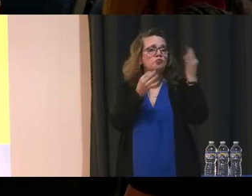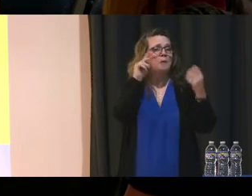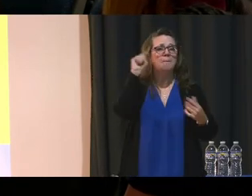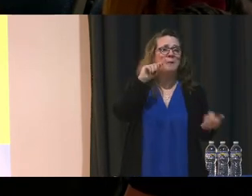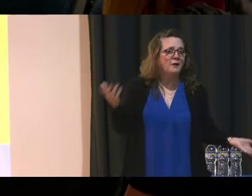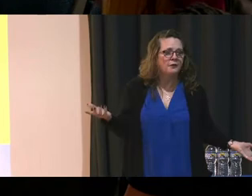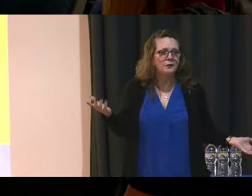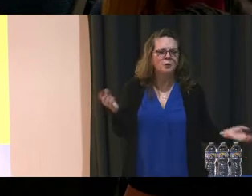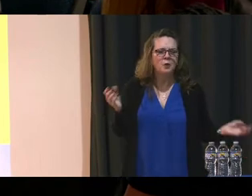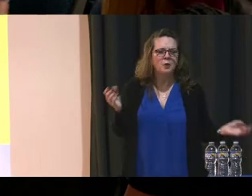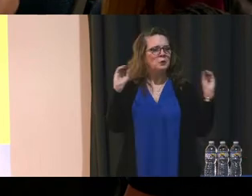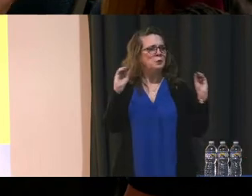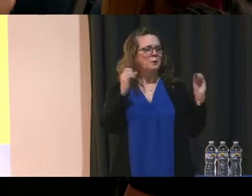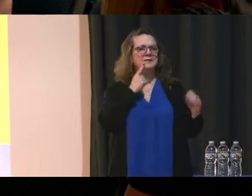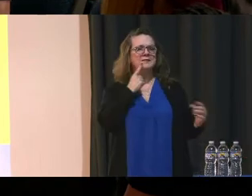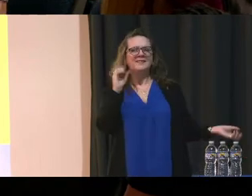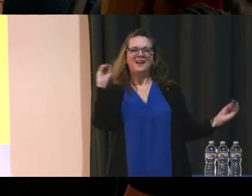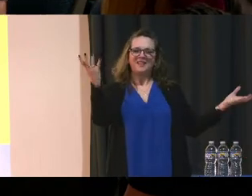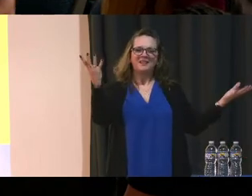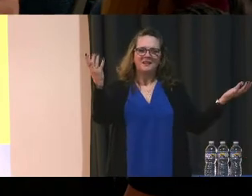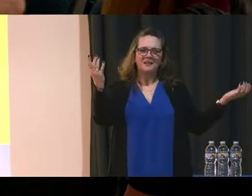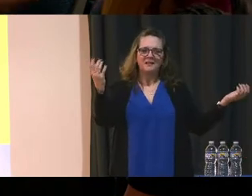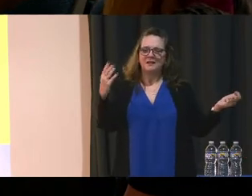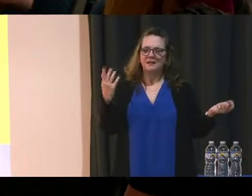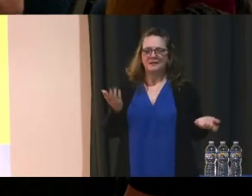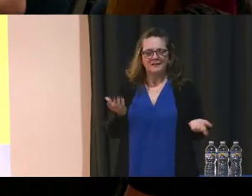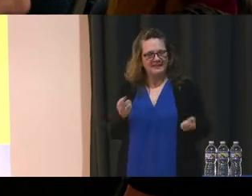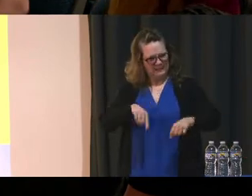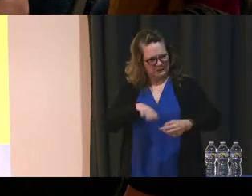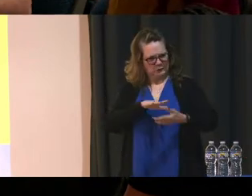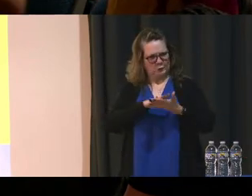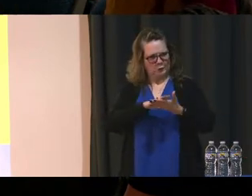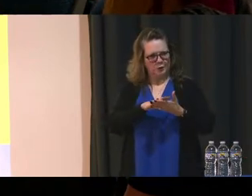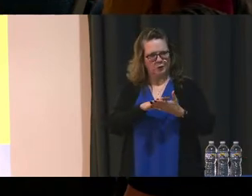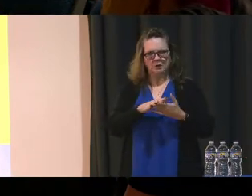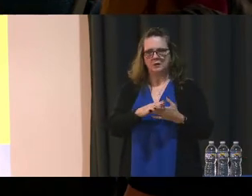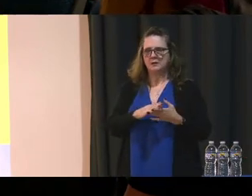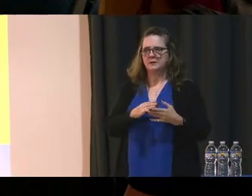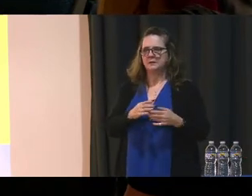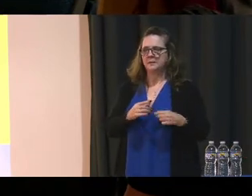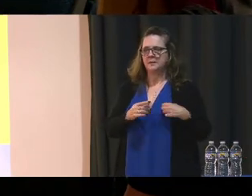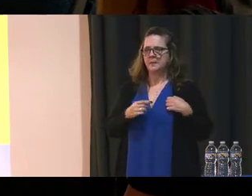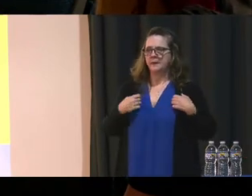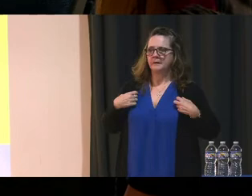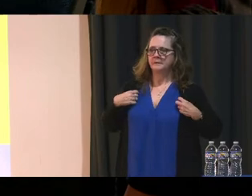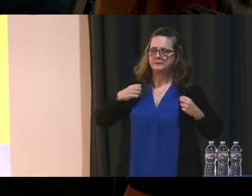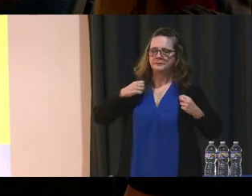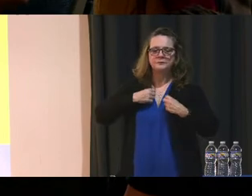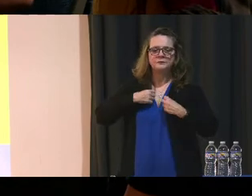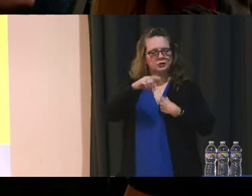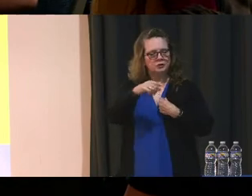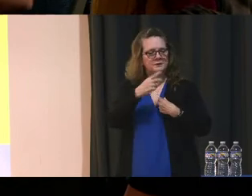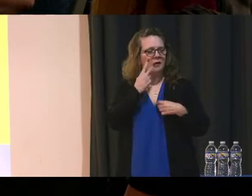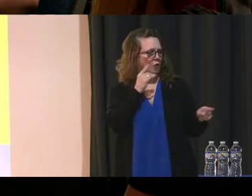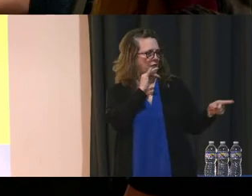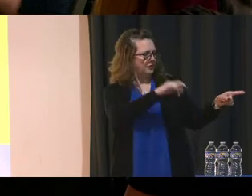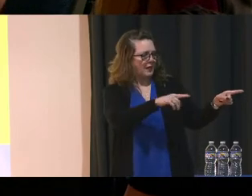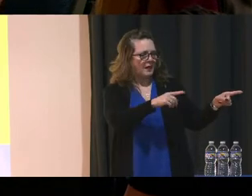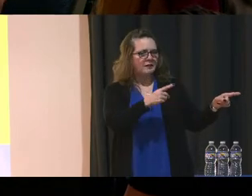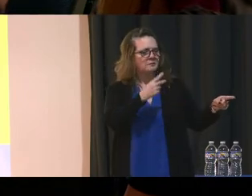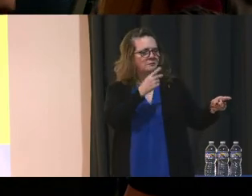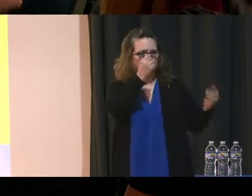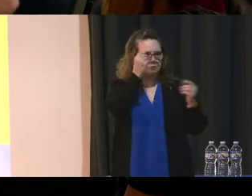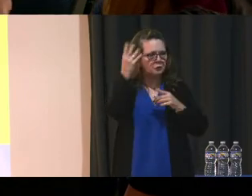bathrooms. But nobody's seeing. And they're in here. So, you know, they want the kids to be pointing. Oh, I saw this. I saw that. And then